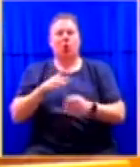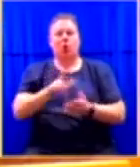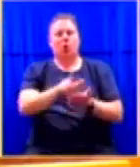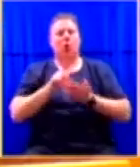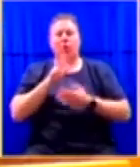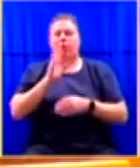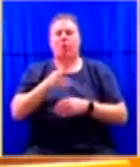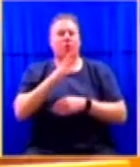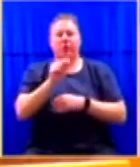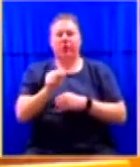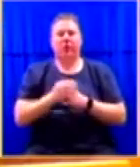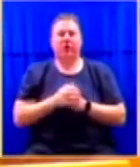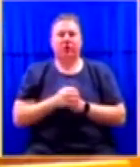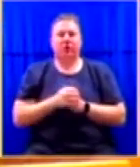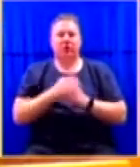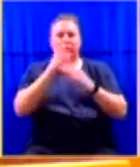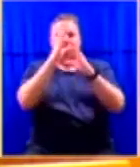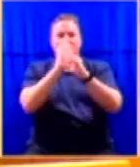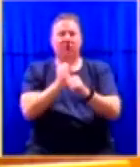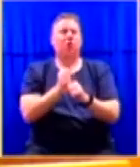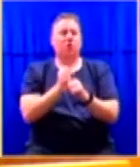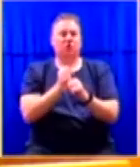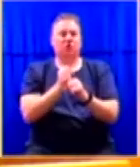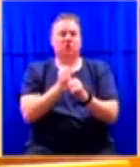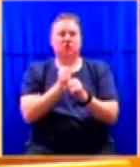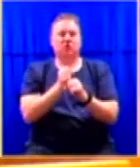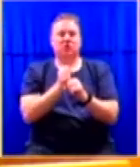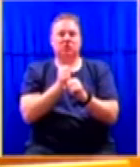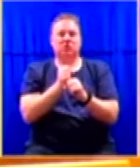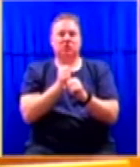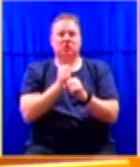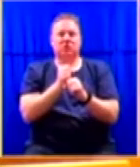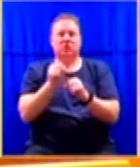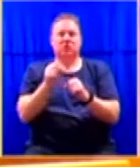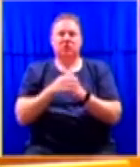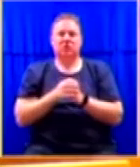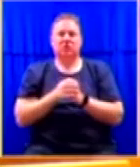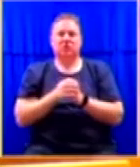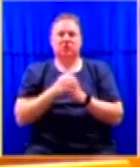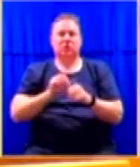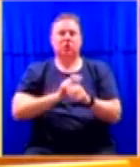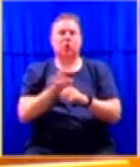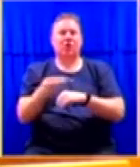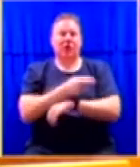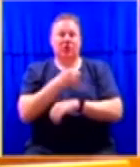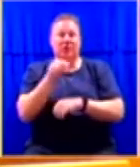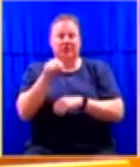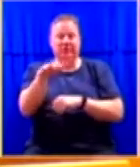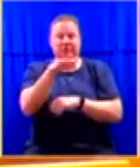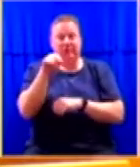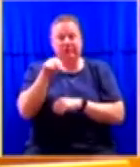And it was focused on COVID-19, precisely the resources that we needed.